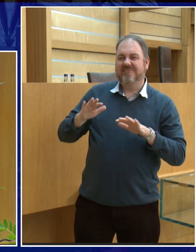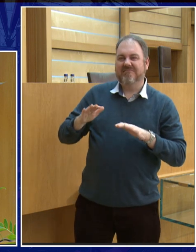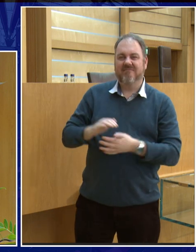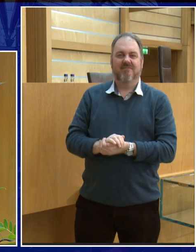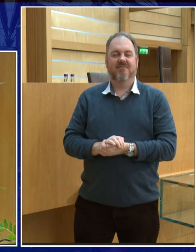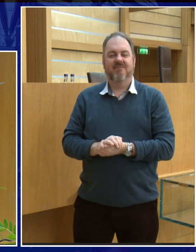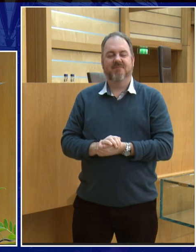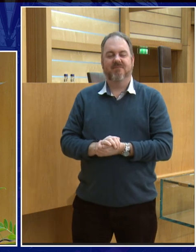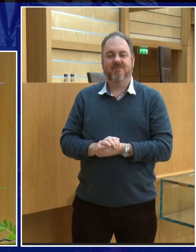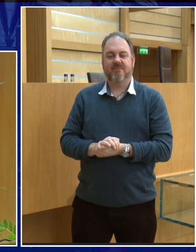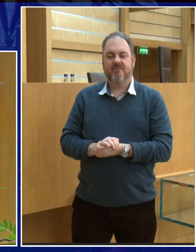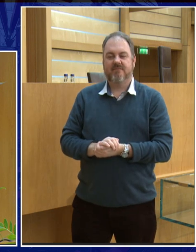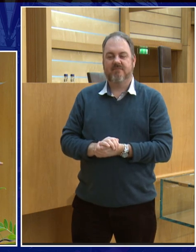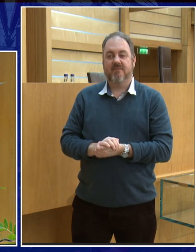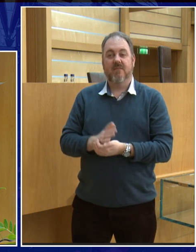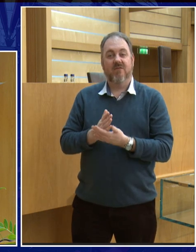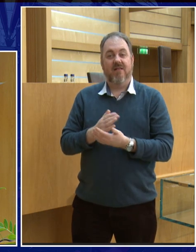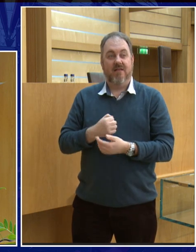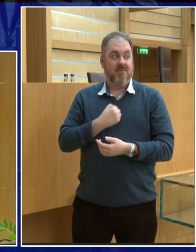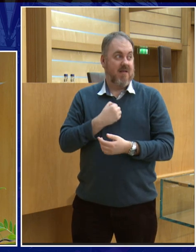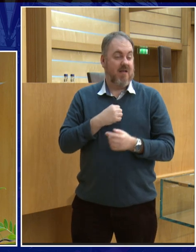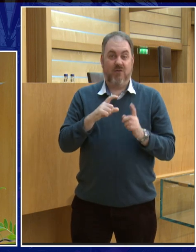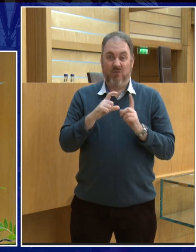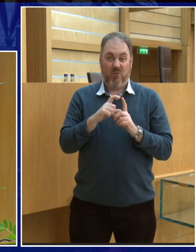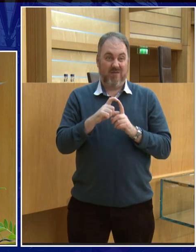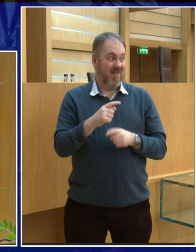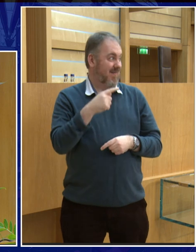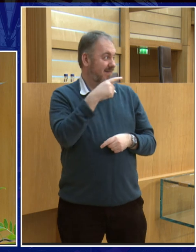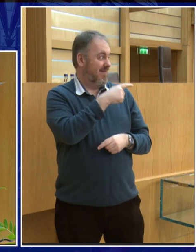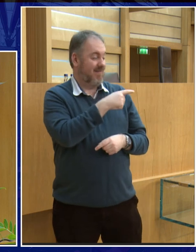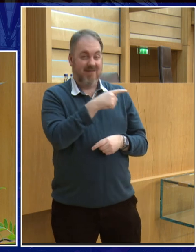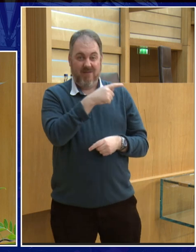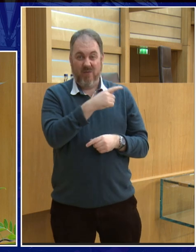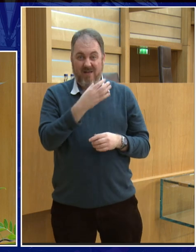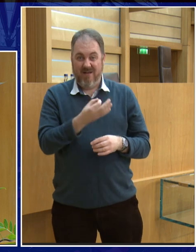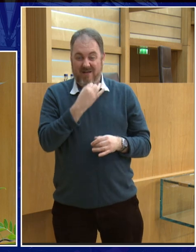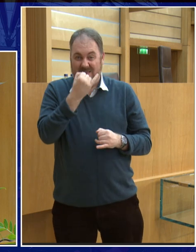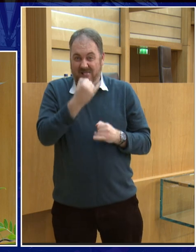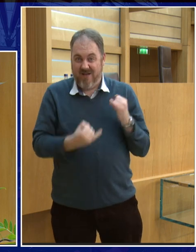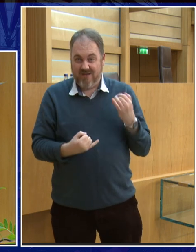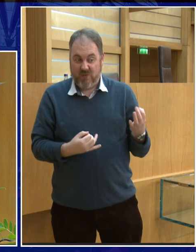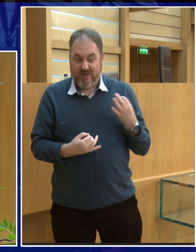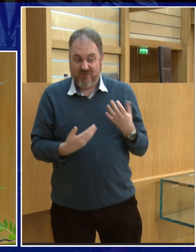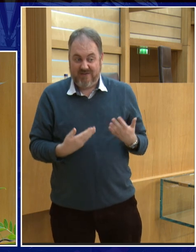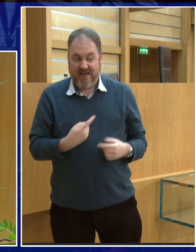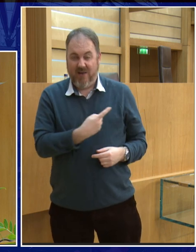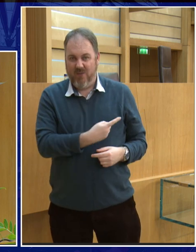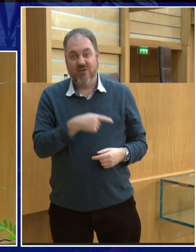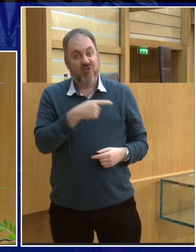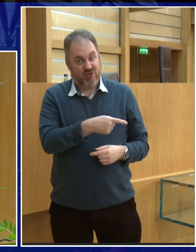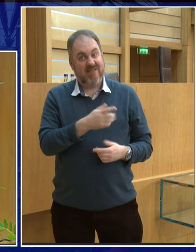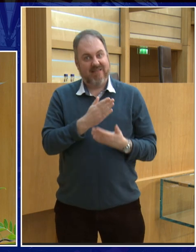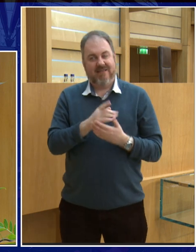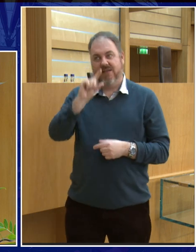For my dad, was a good enough friend for me. And my daughter was going to ask the last question. I think she's a lunatic too. Sorry, kid. Because sometimes